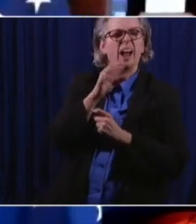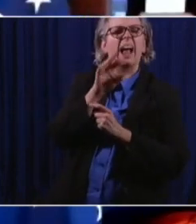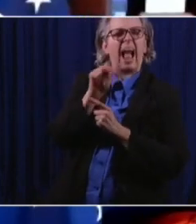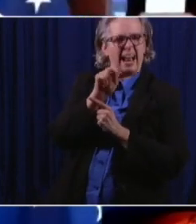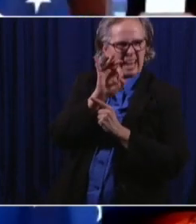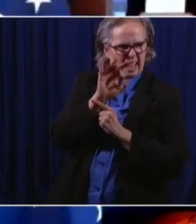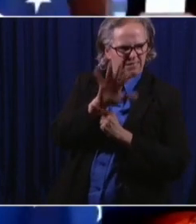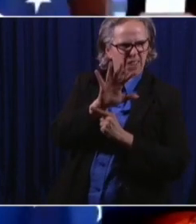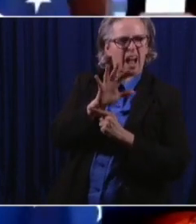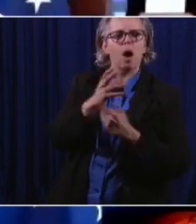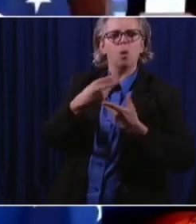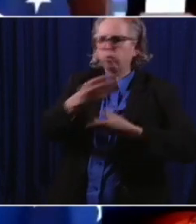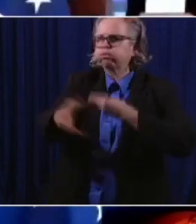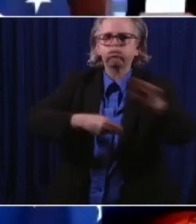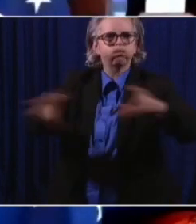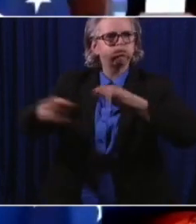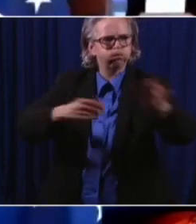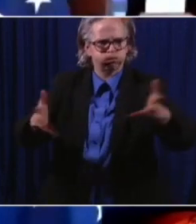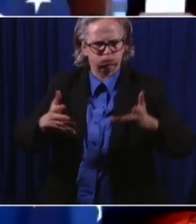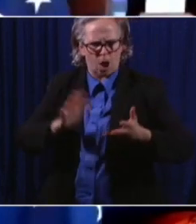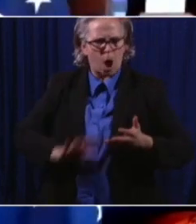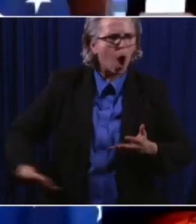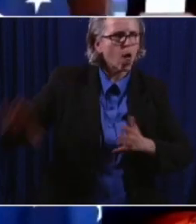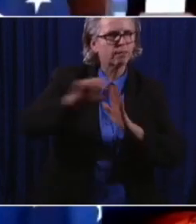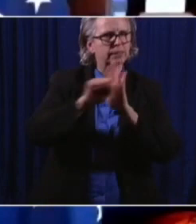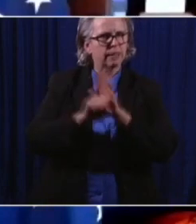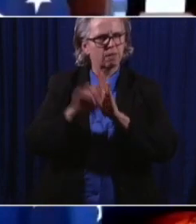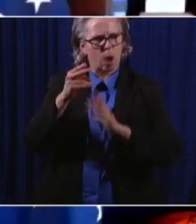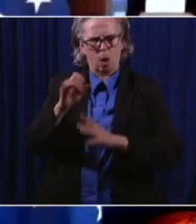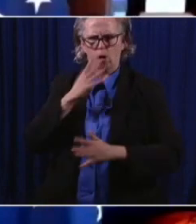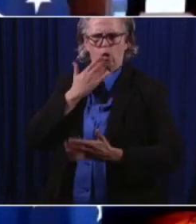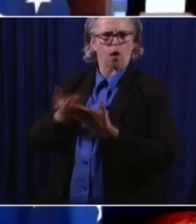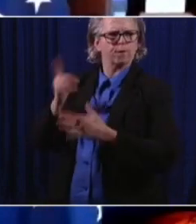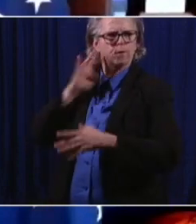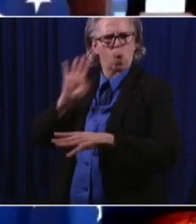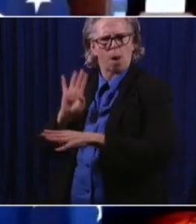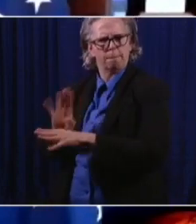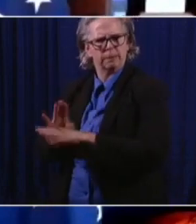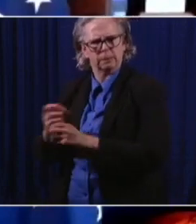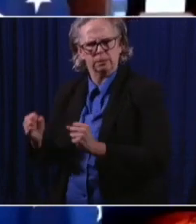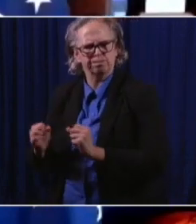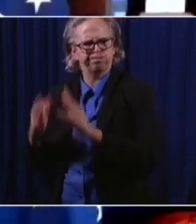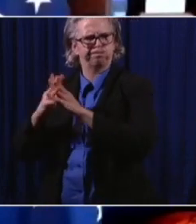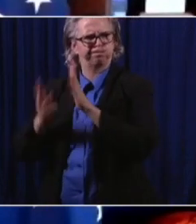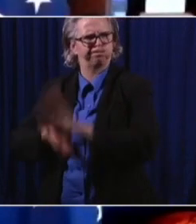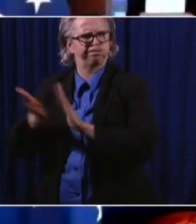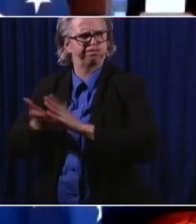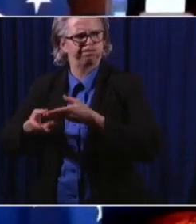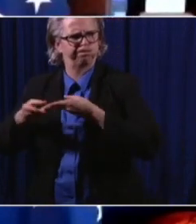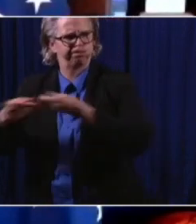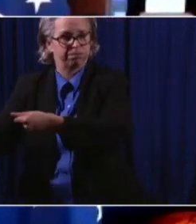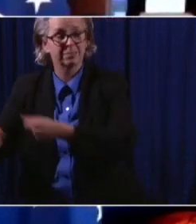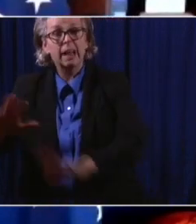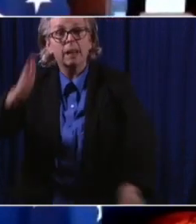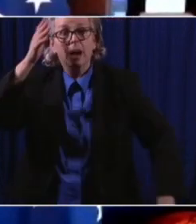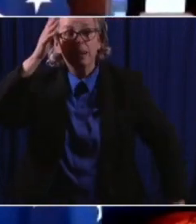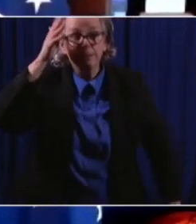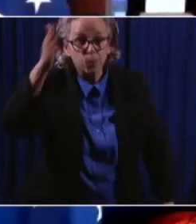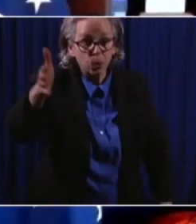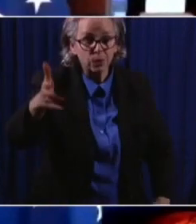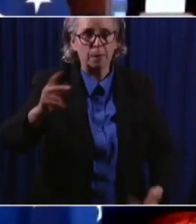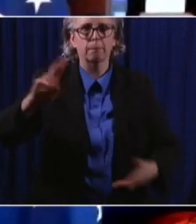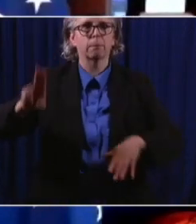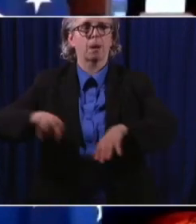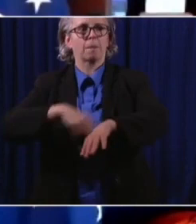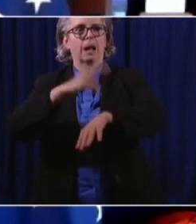the region, across the region of our country, statewide, and ultimately, we hope nationally and internationally. And